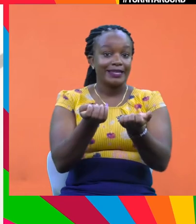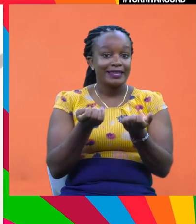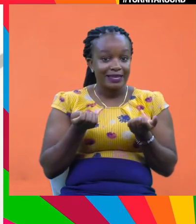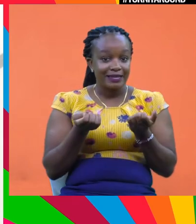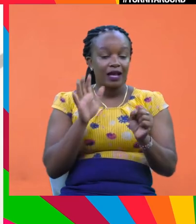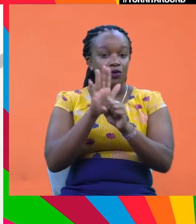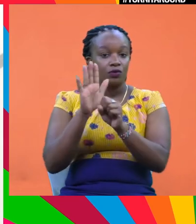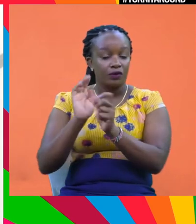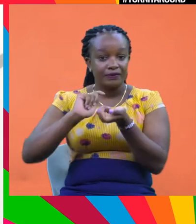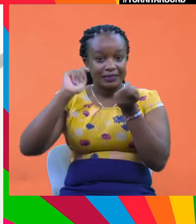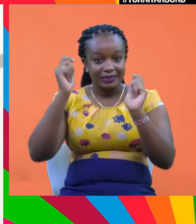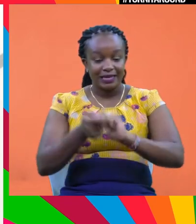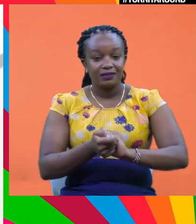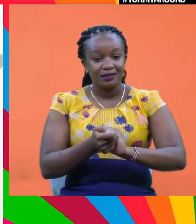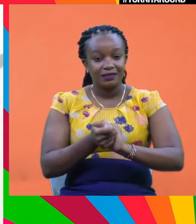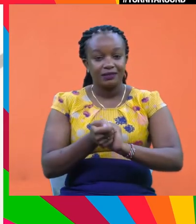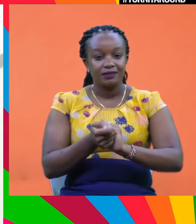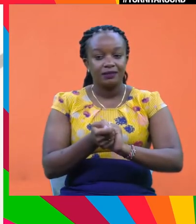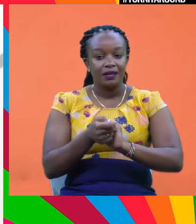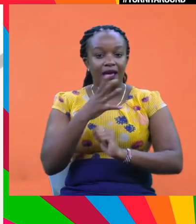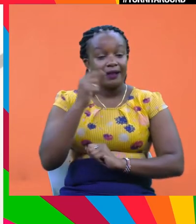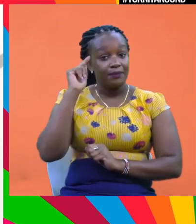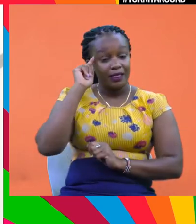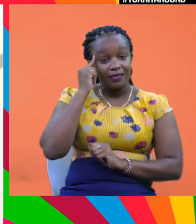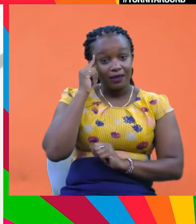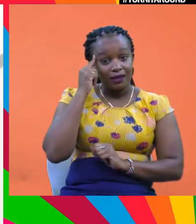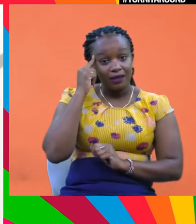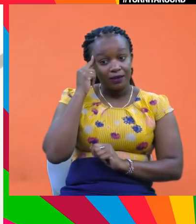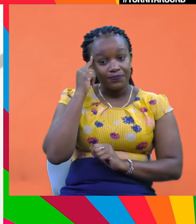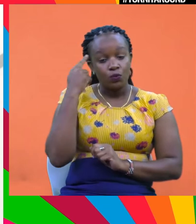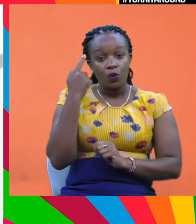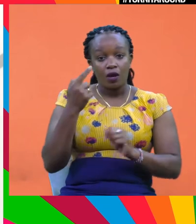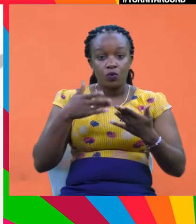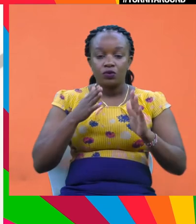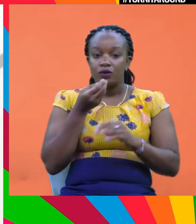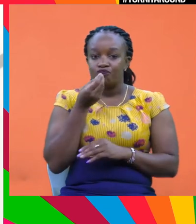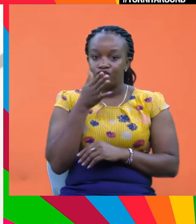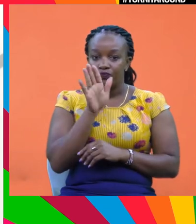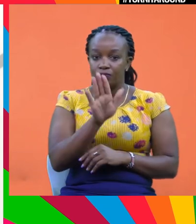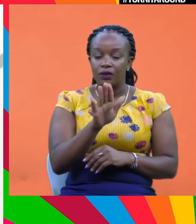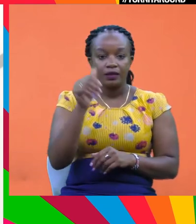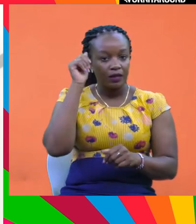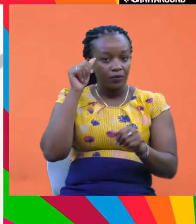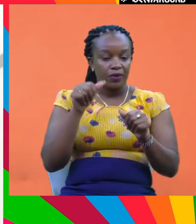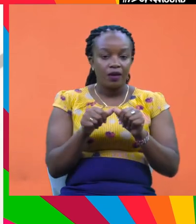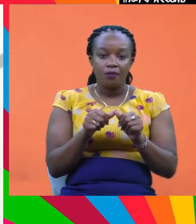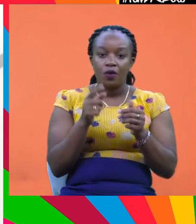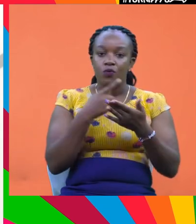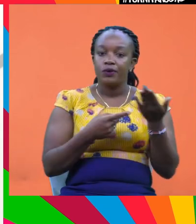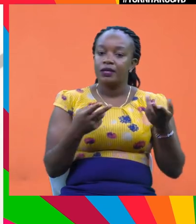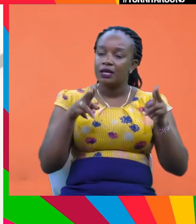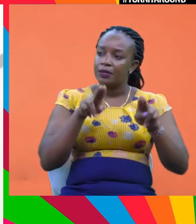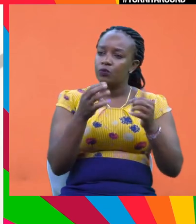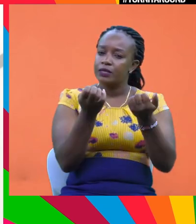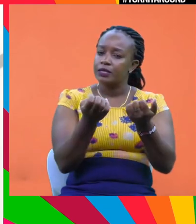a massive amount of change, as Ken mentioned. And I think that one of the things that's most important to remember is that in order for that change to